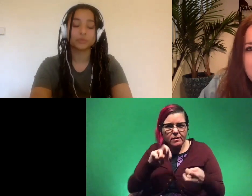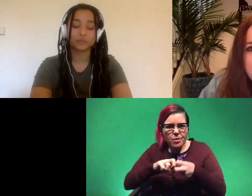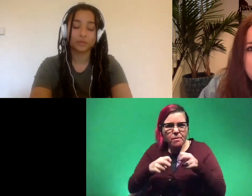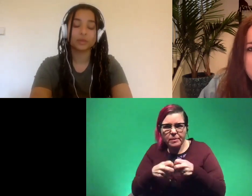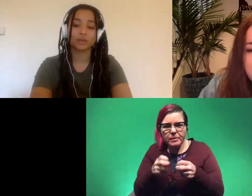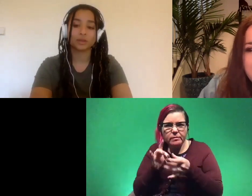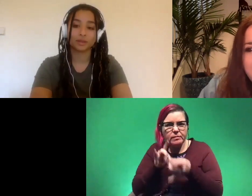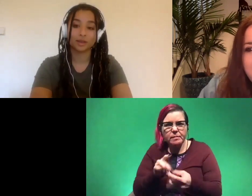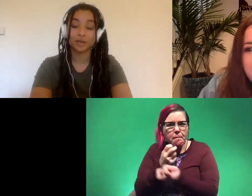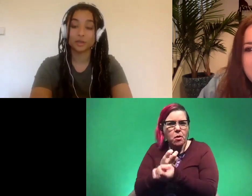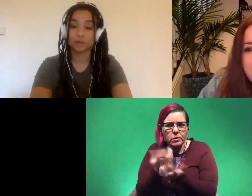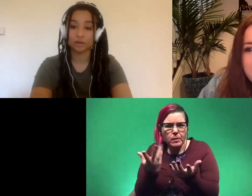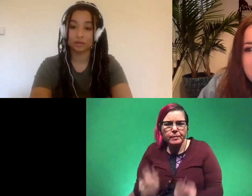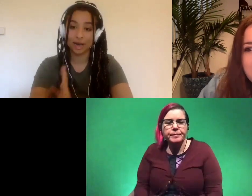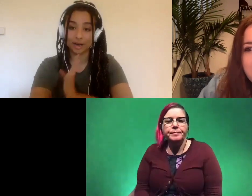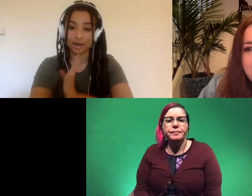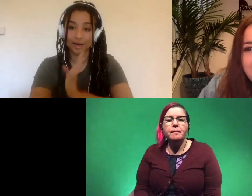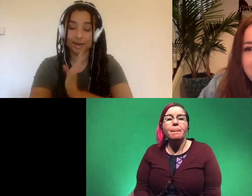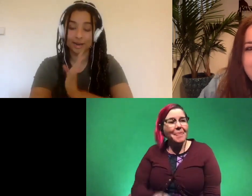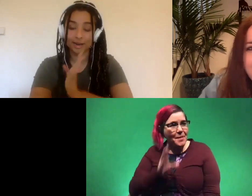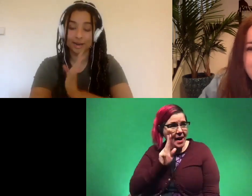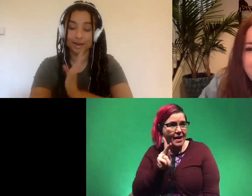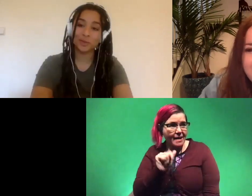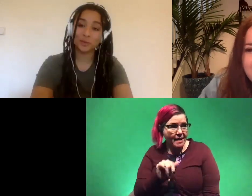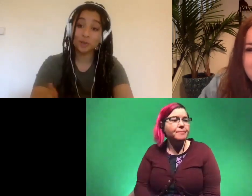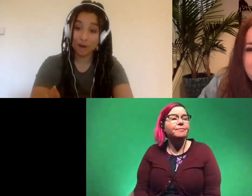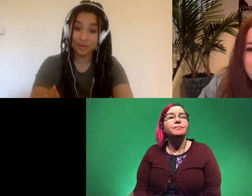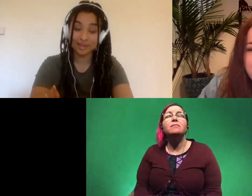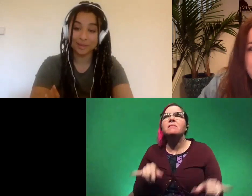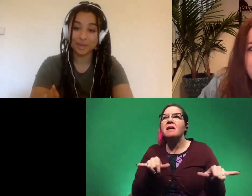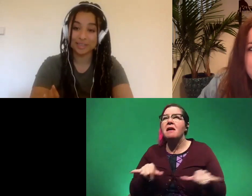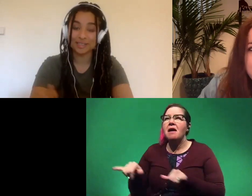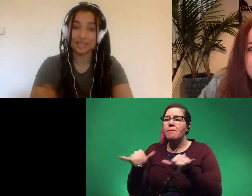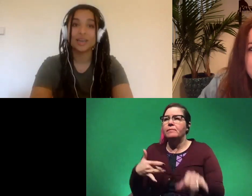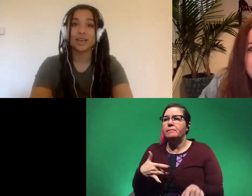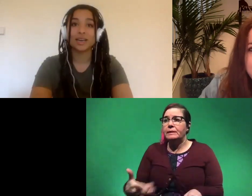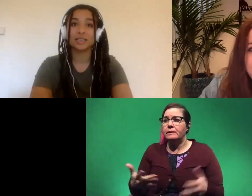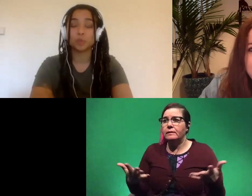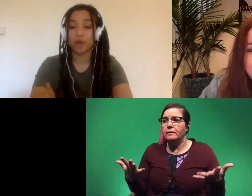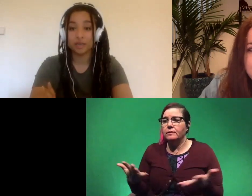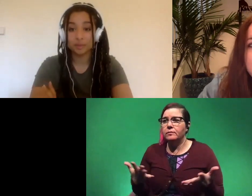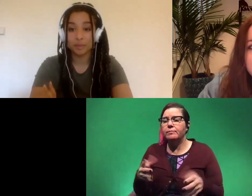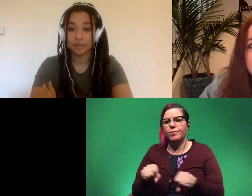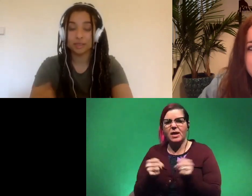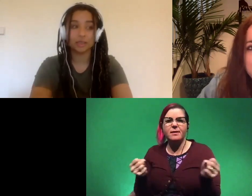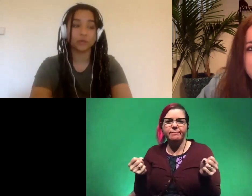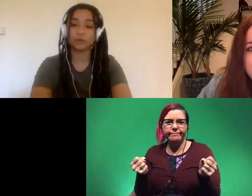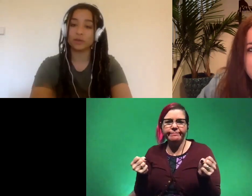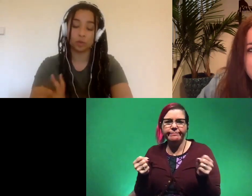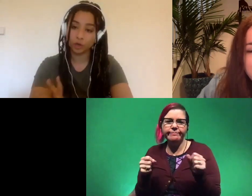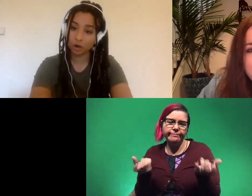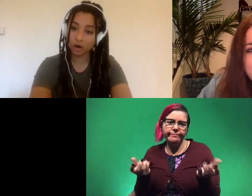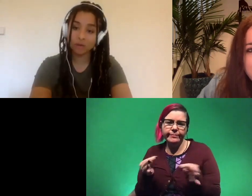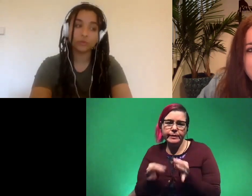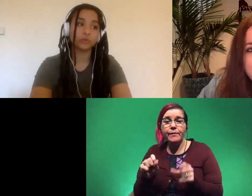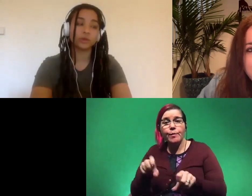in the bones so hi kai uh the most common thing that we get to see is breaks basically so if you've ever